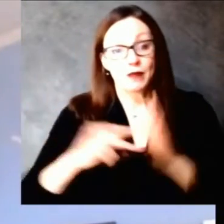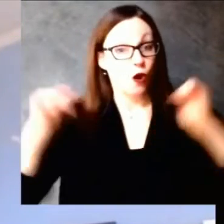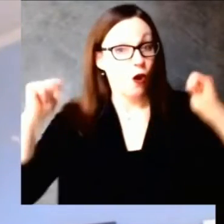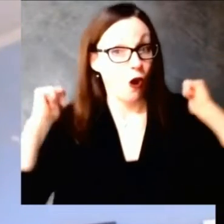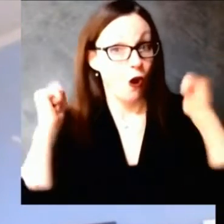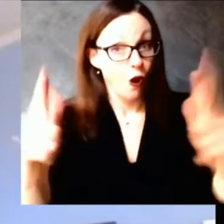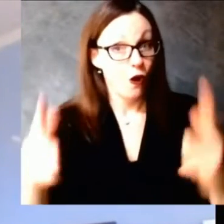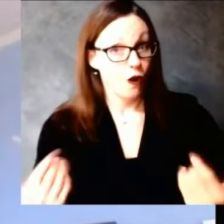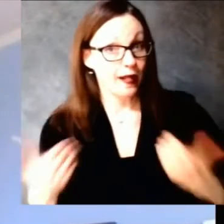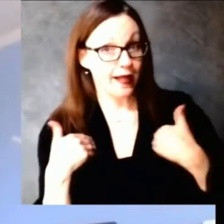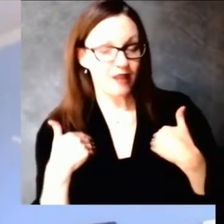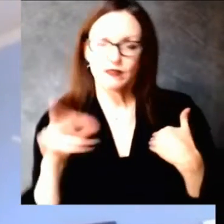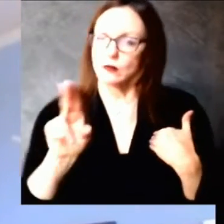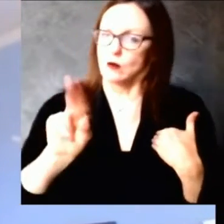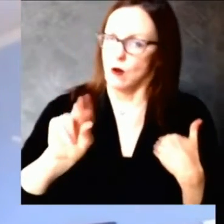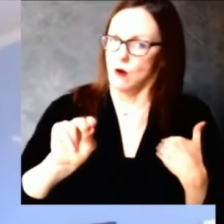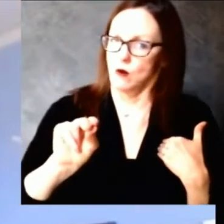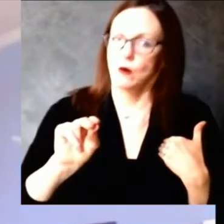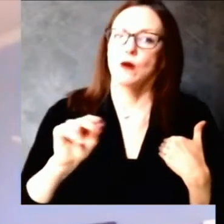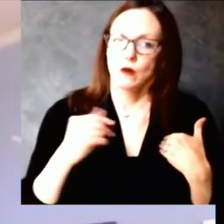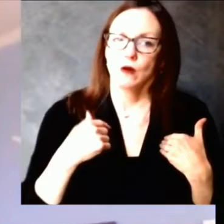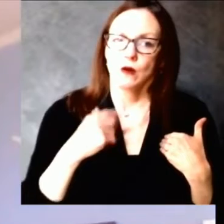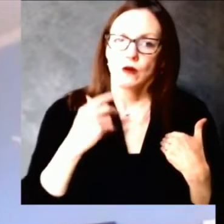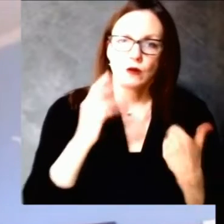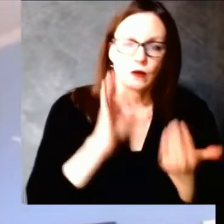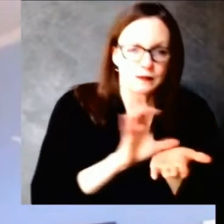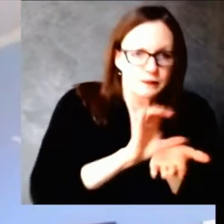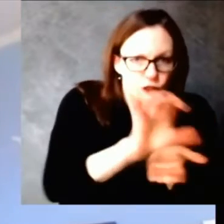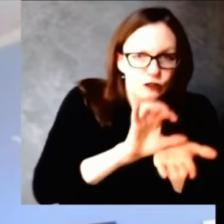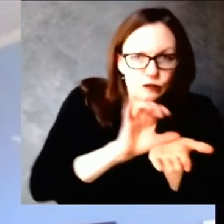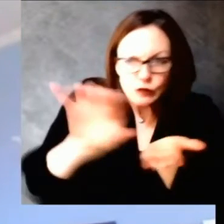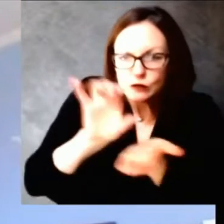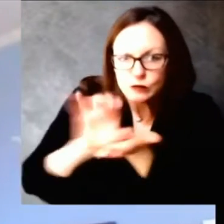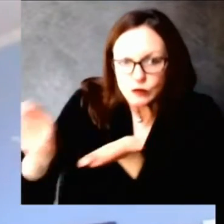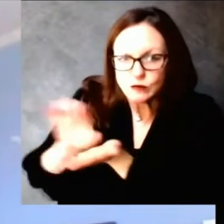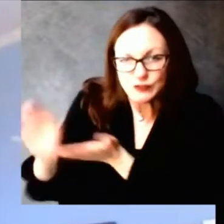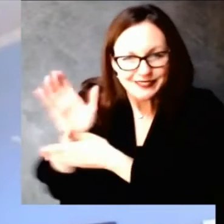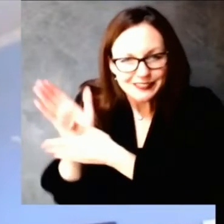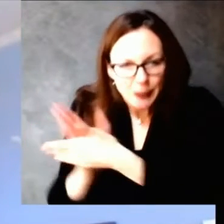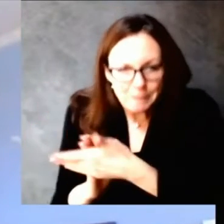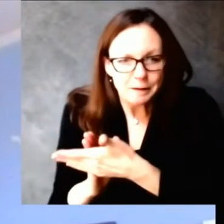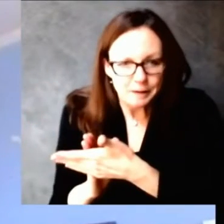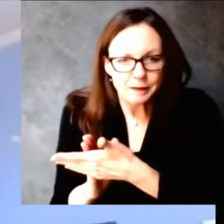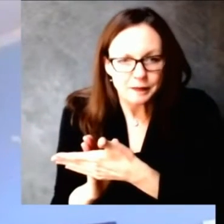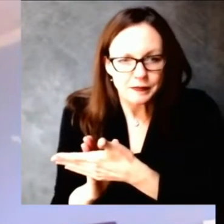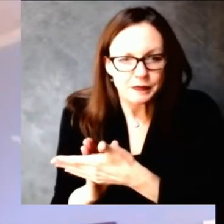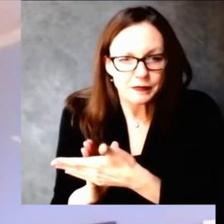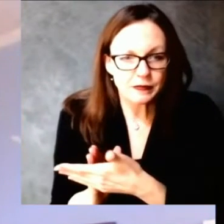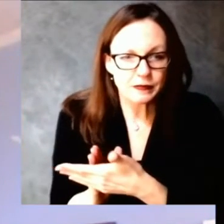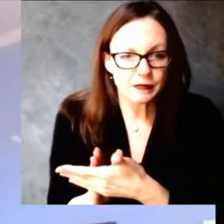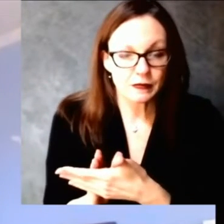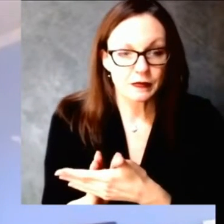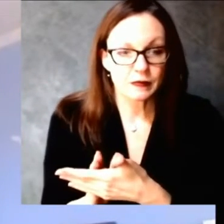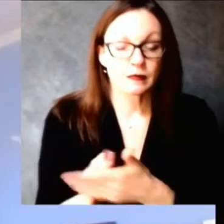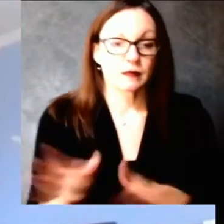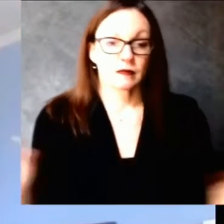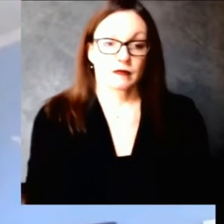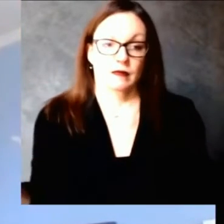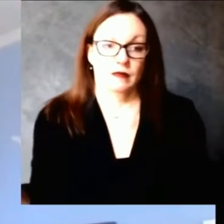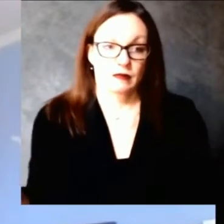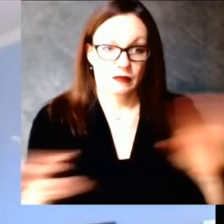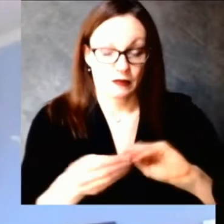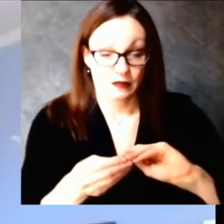of doses is, while it's nearly 18,000 doses, it means that each store will only have a very limited number of doses.